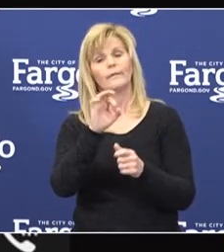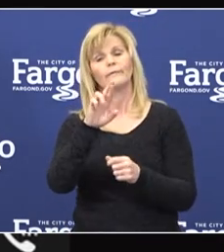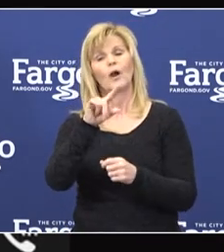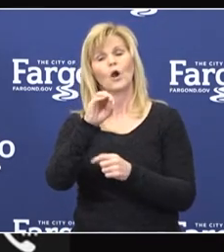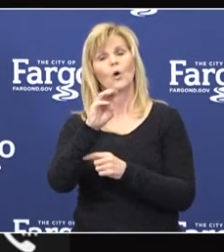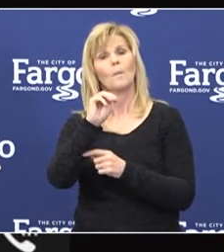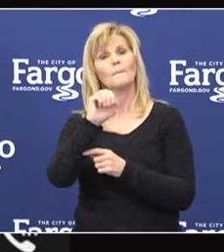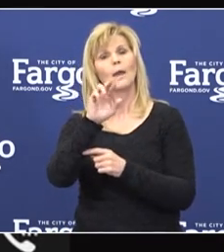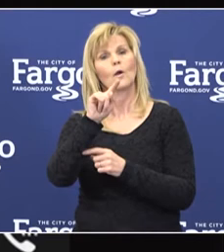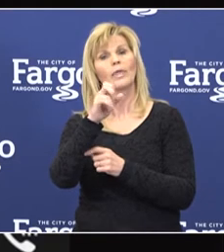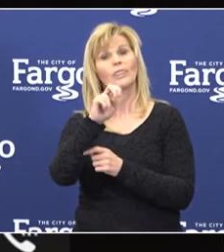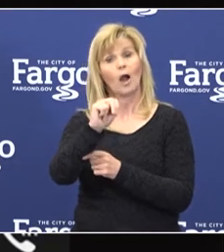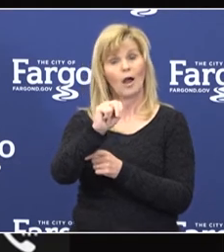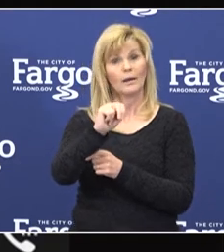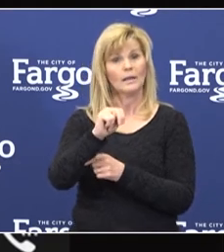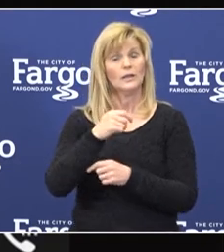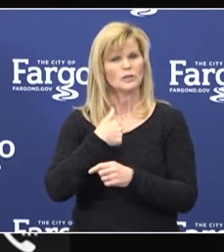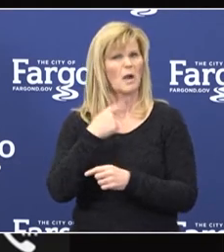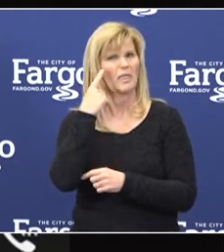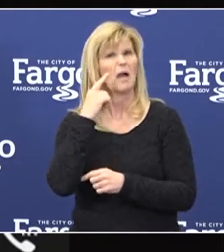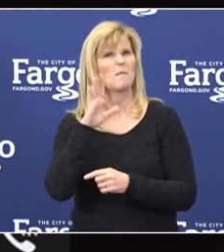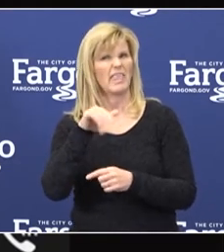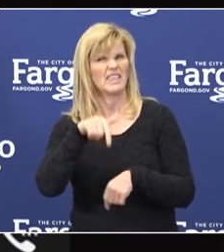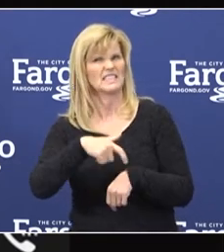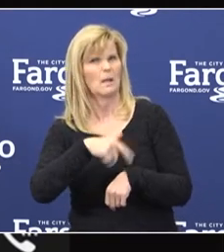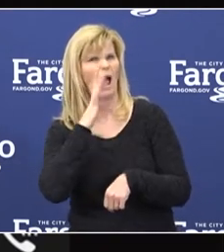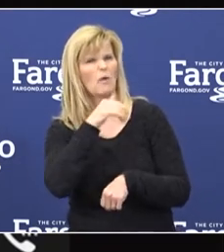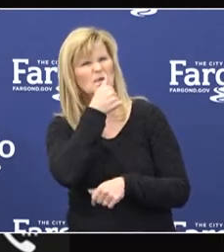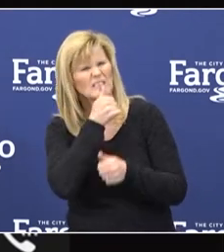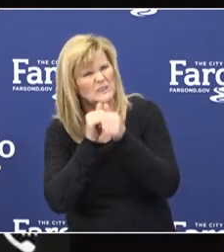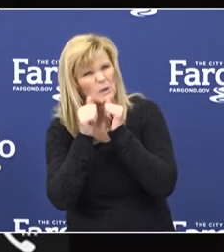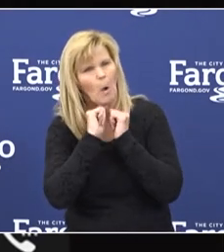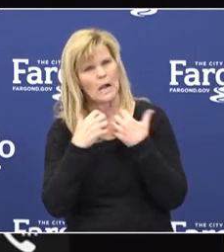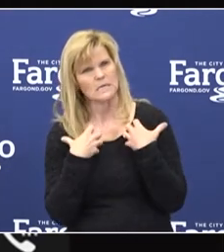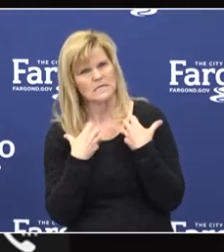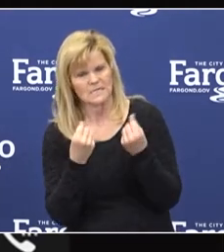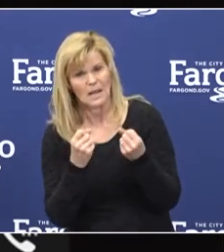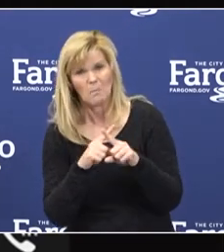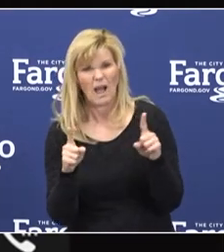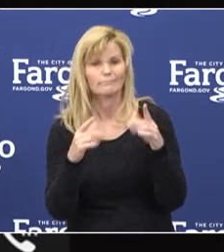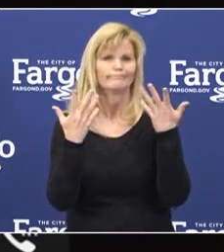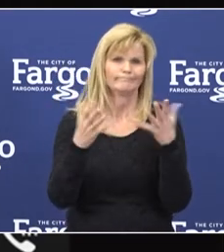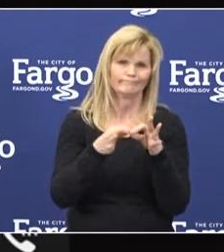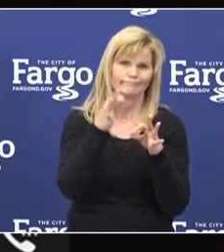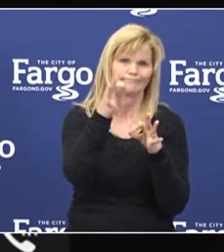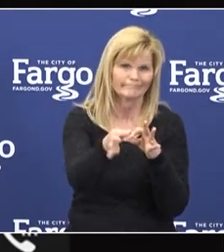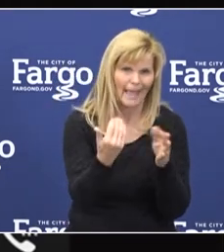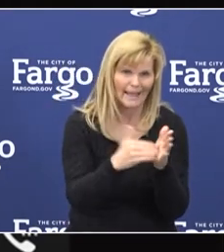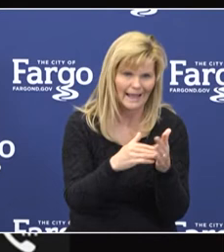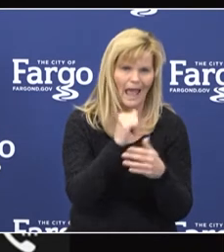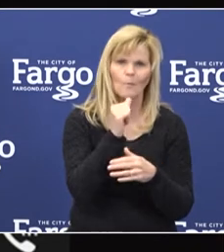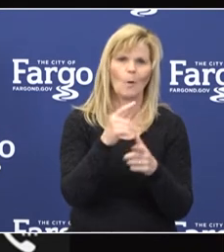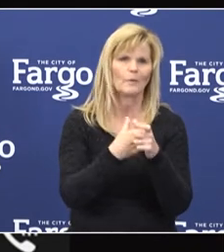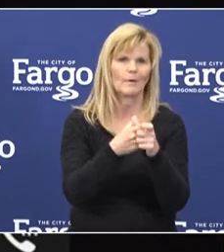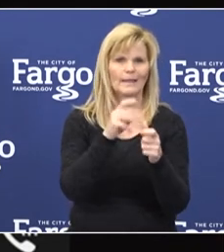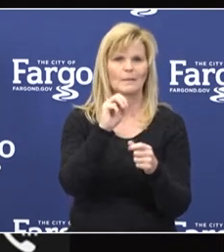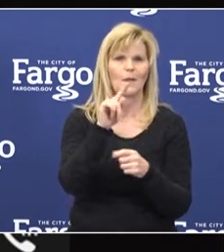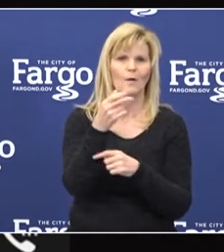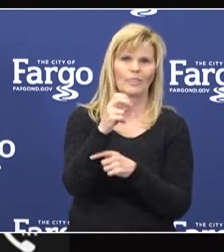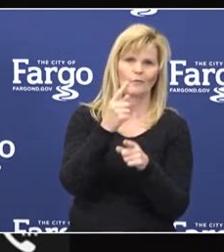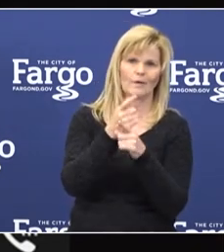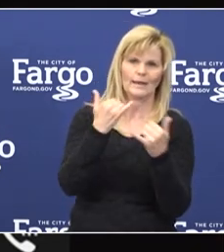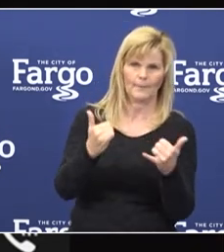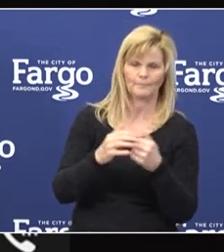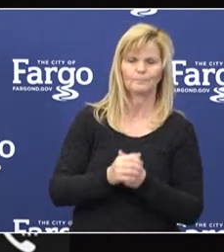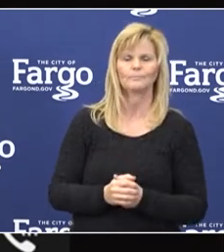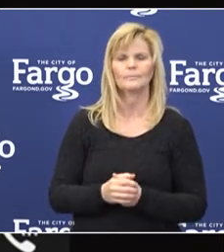I'll save that soreness for another time. But let me start also again by thanking again our